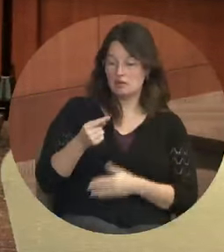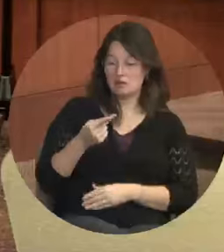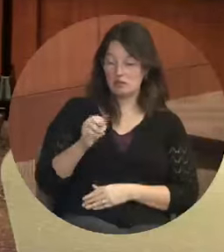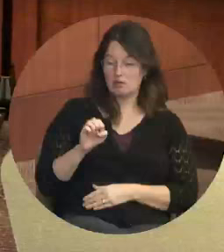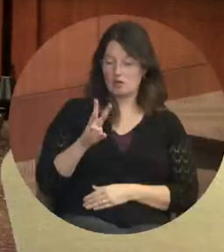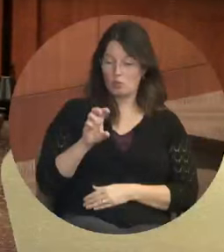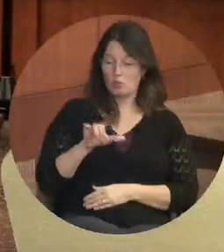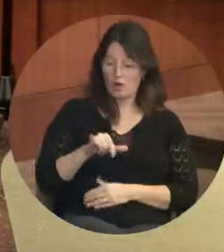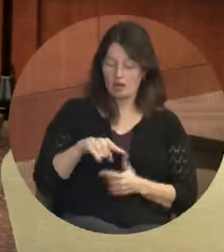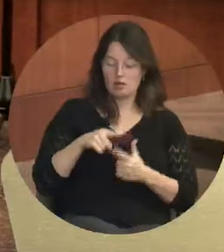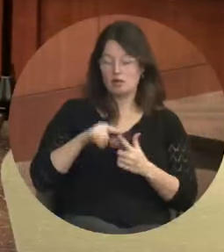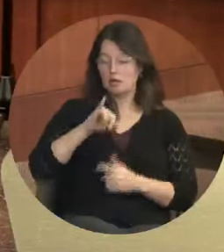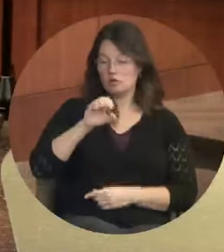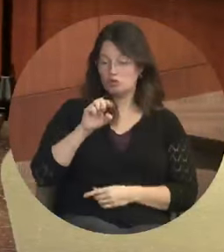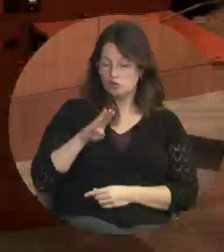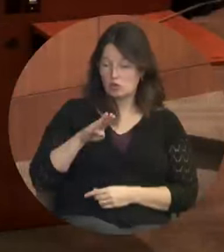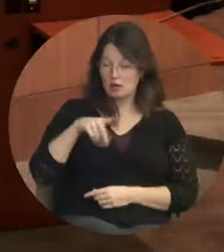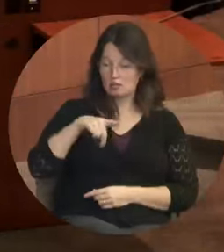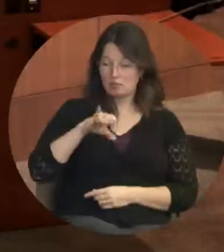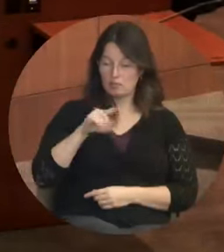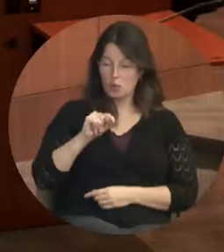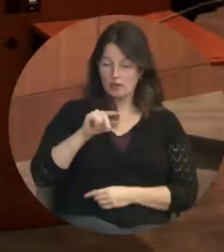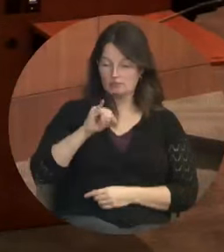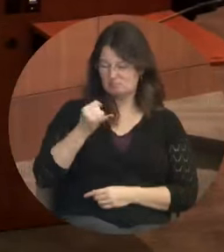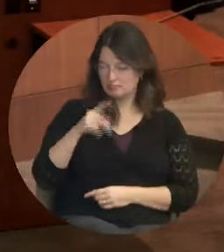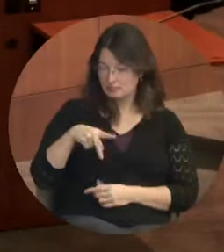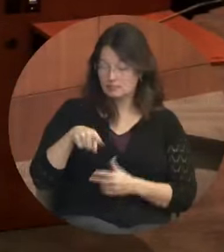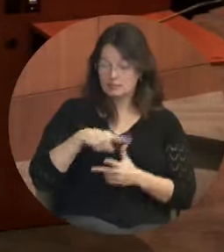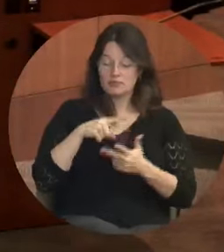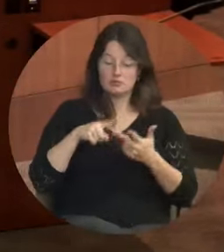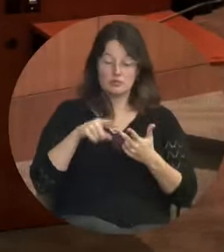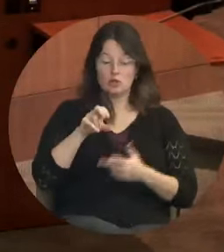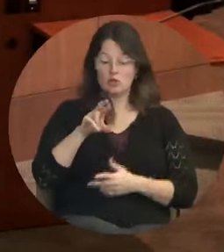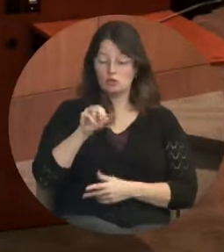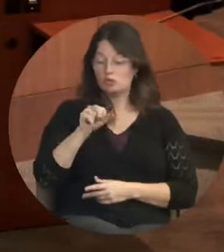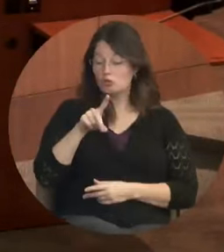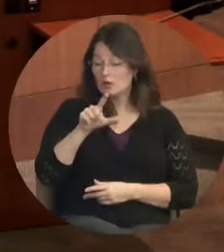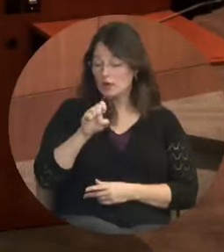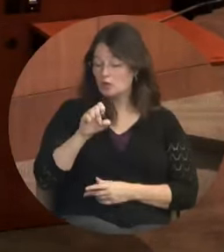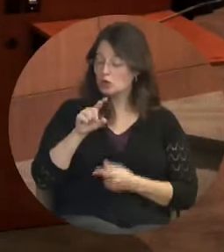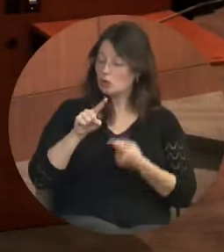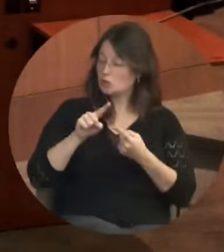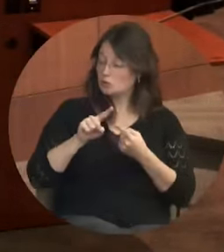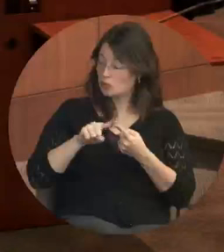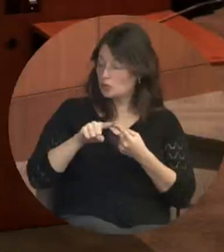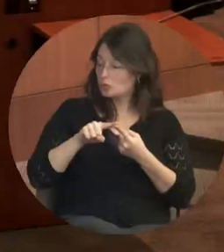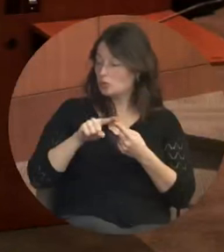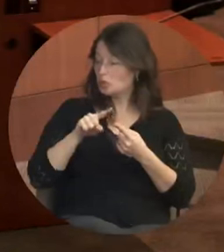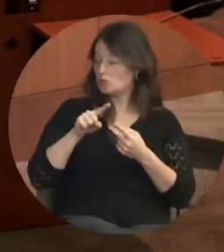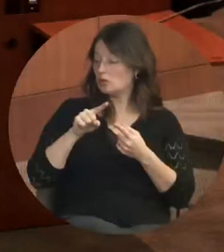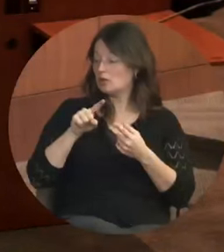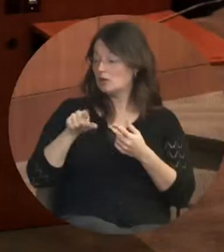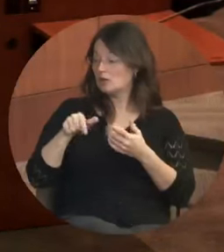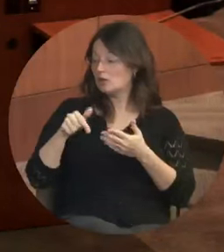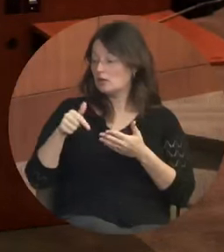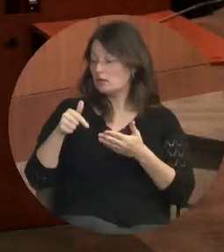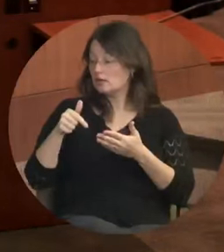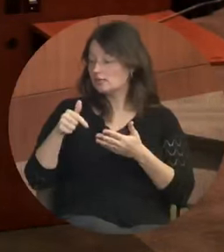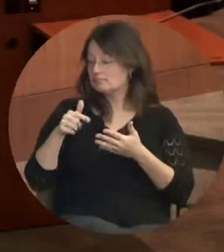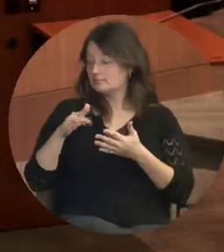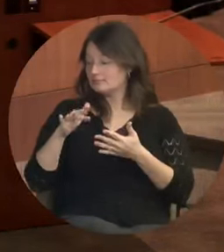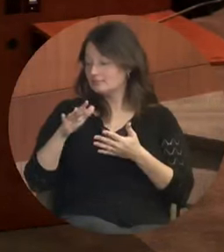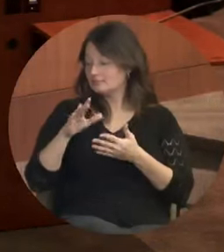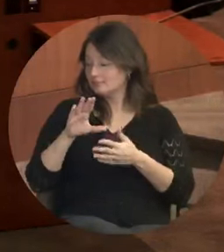Point, Care, Cradle to Career. We can address these gaps. We want to expand air